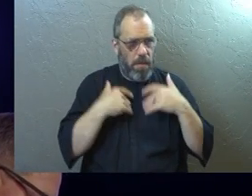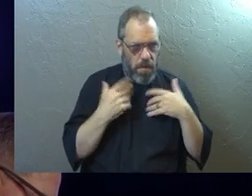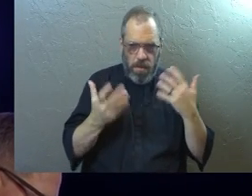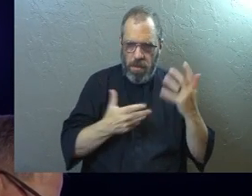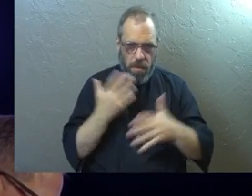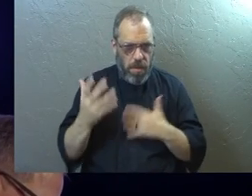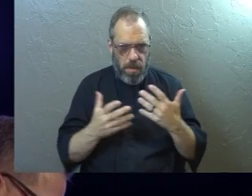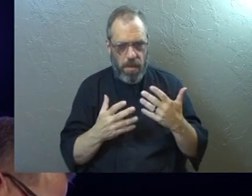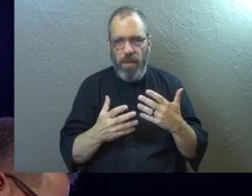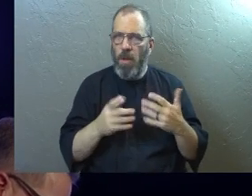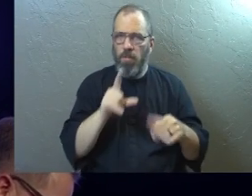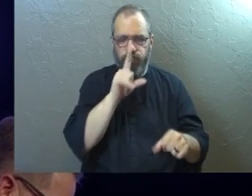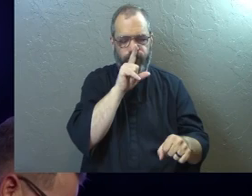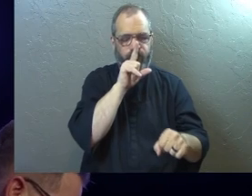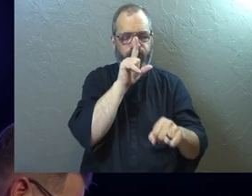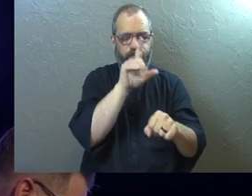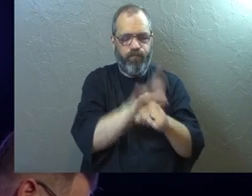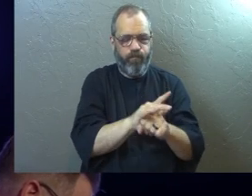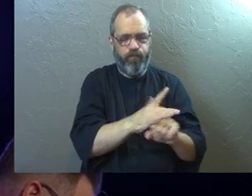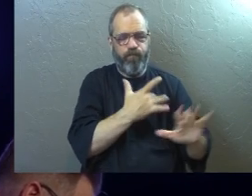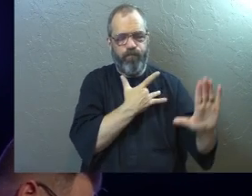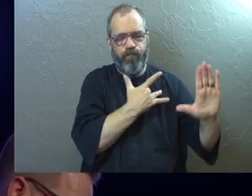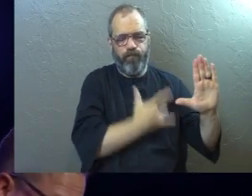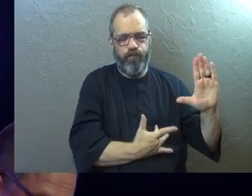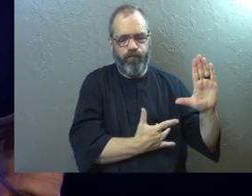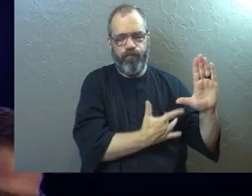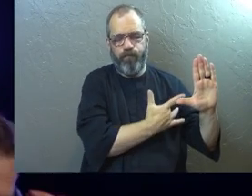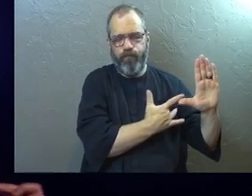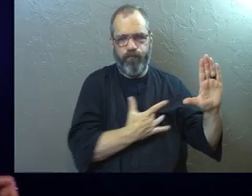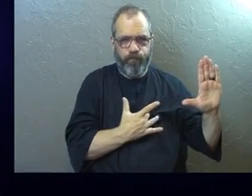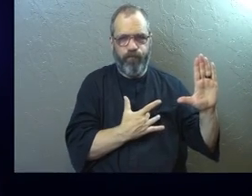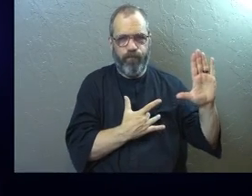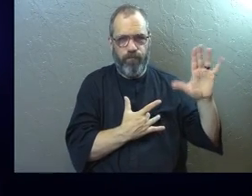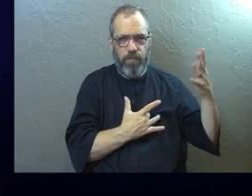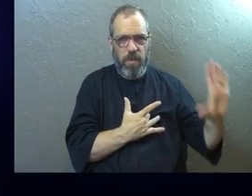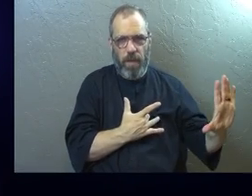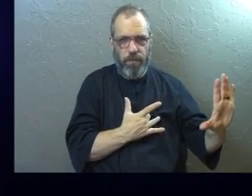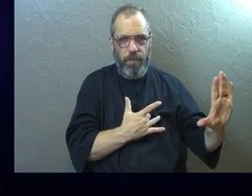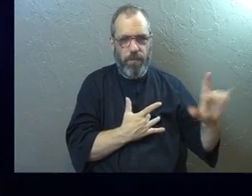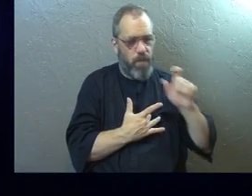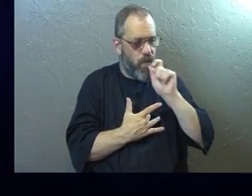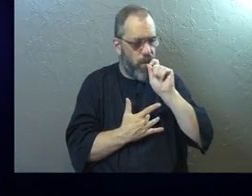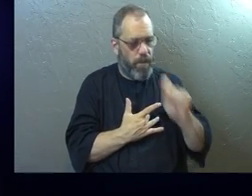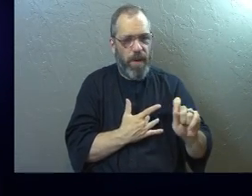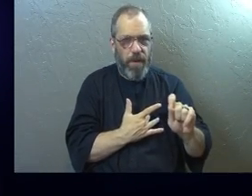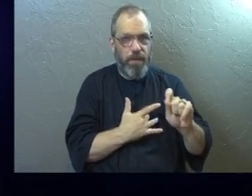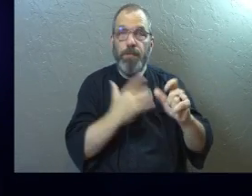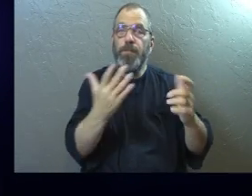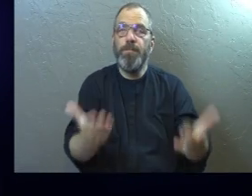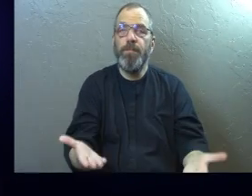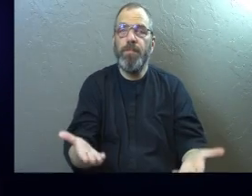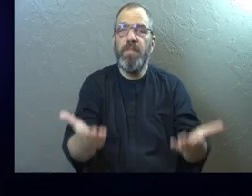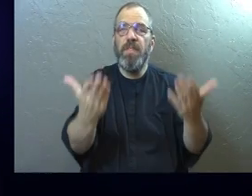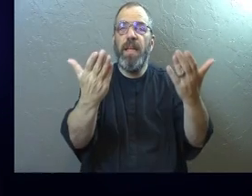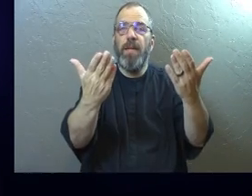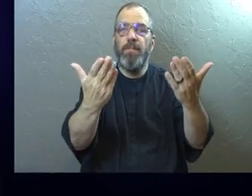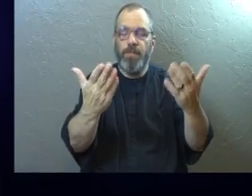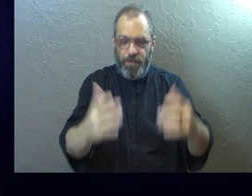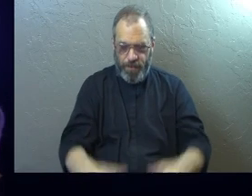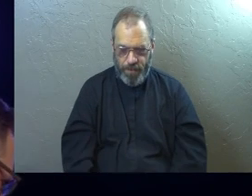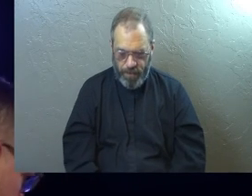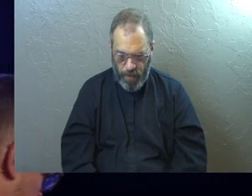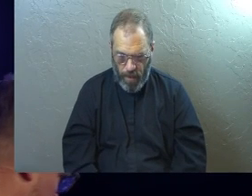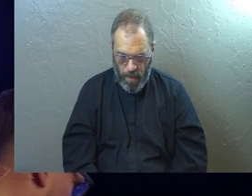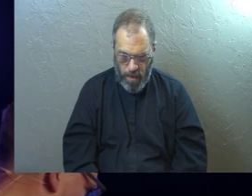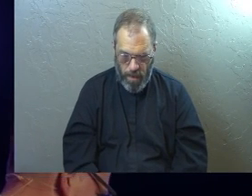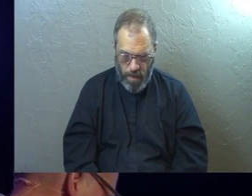it has been guaranteed for you. That's how good God is. Would you stand? We're gonna pray.